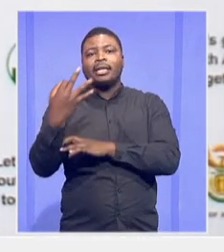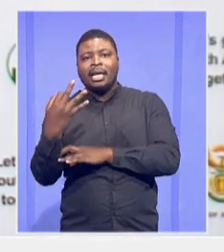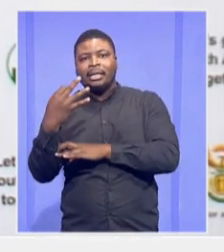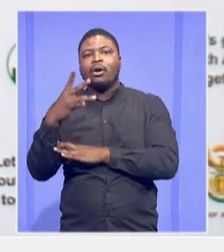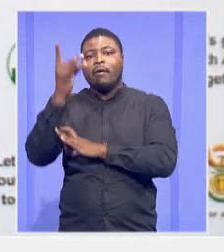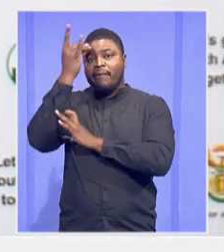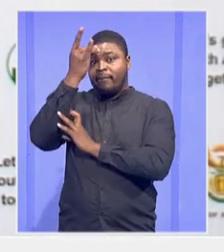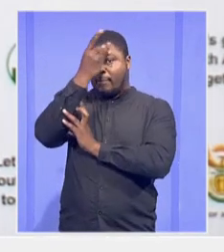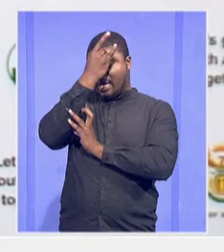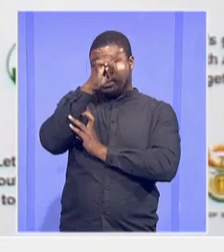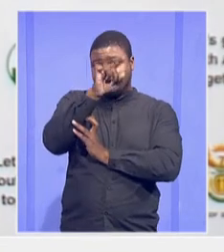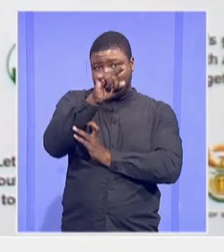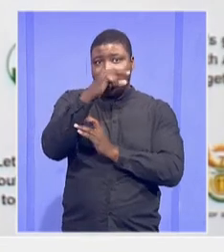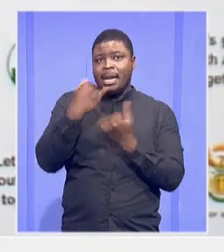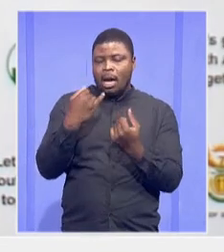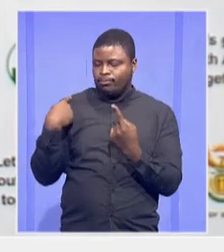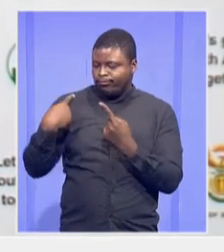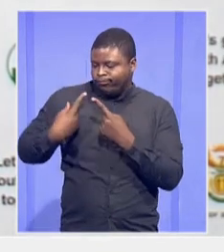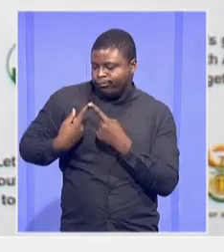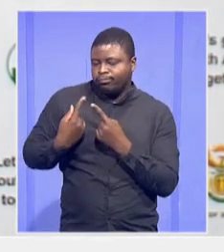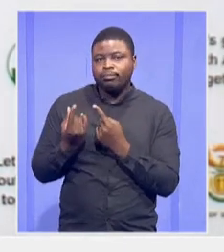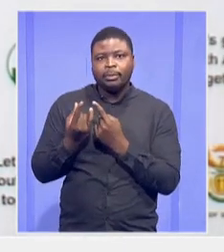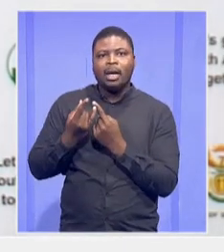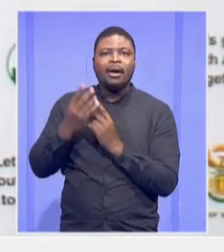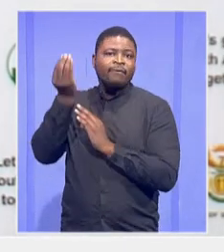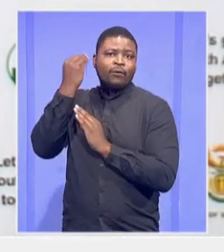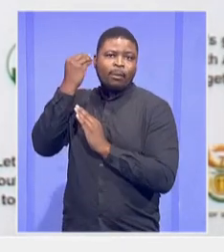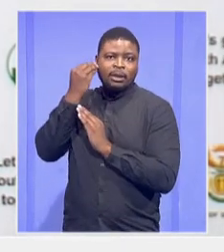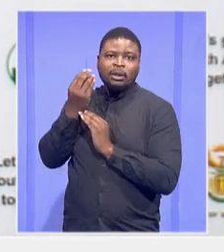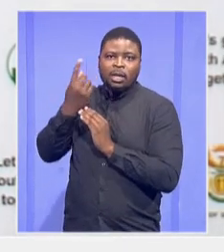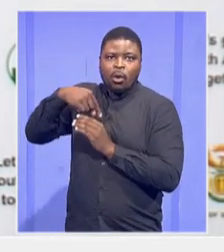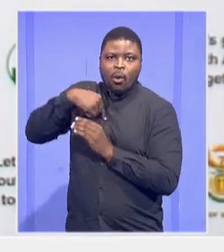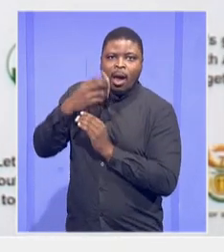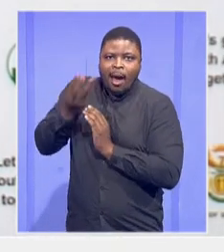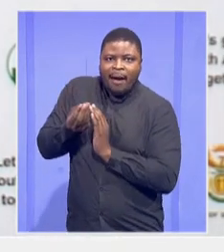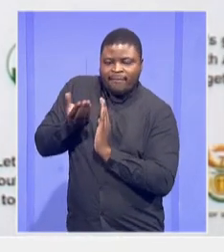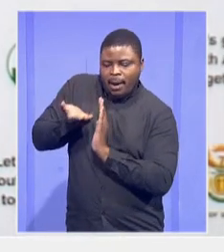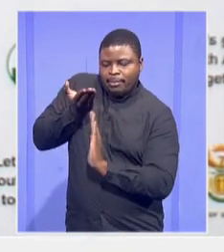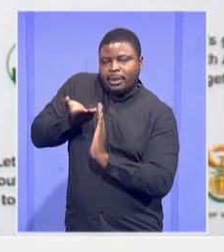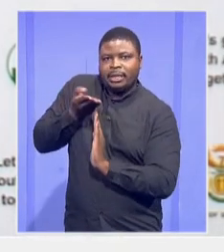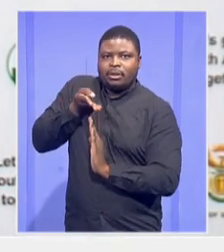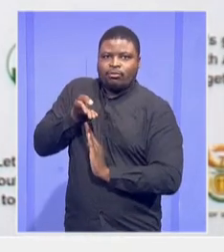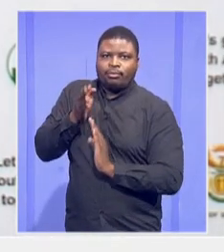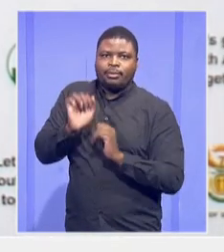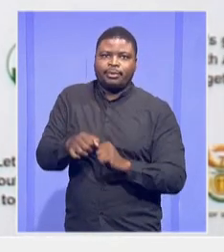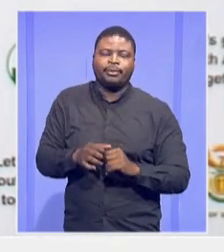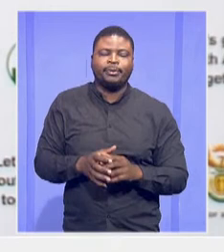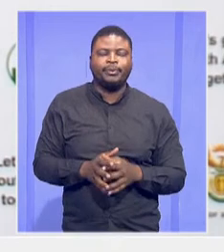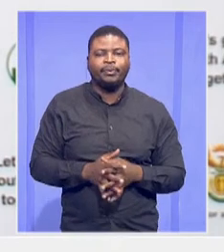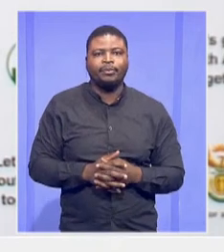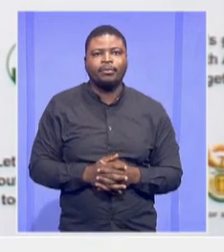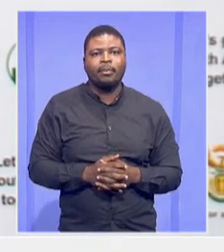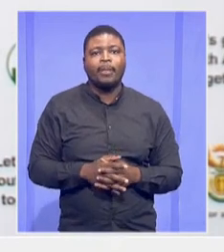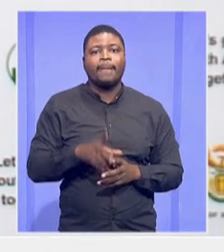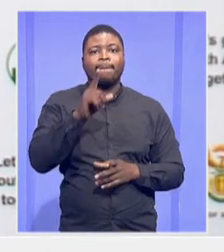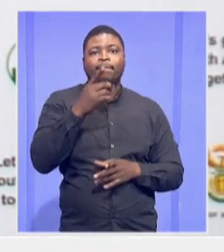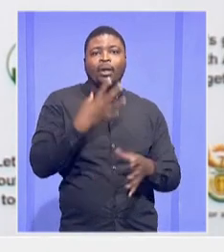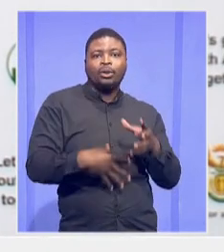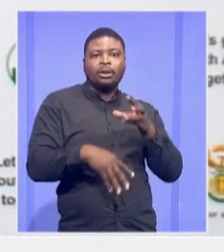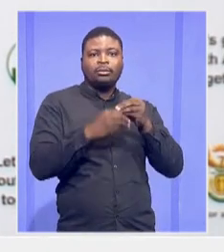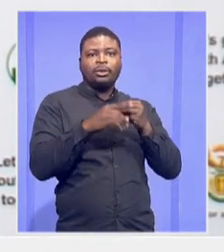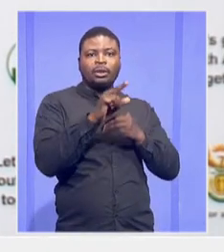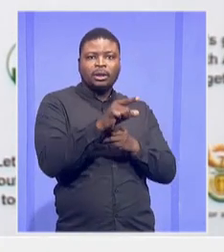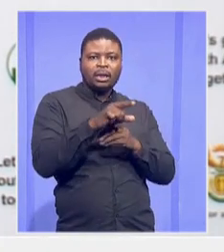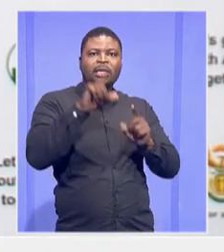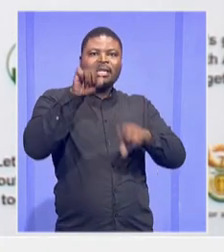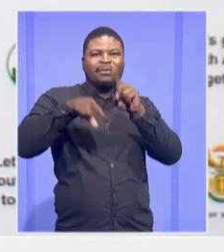these are the figures that you have in front of you. And we're showing the contribution of different implementing